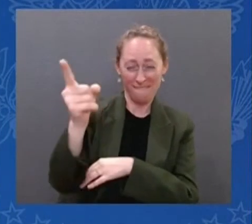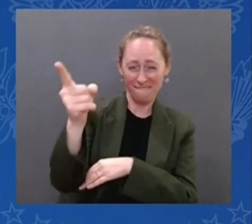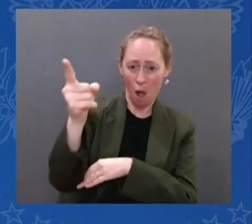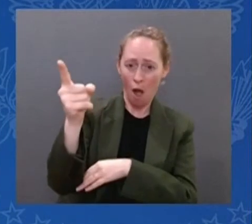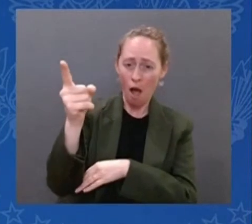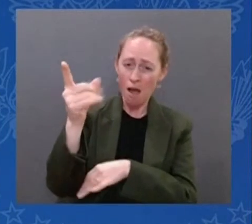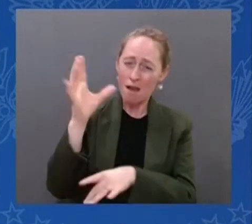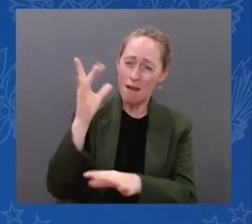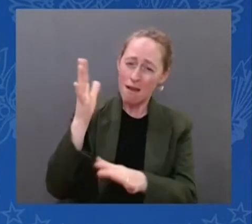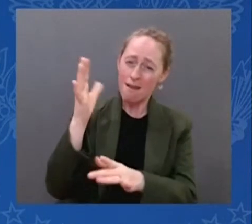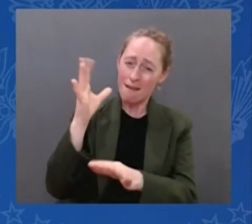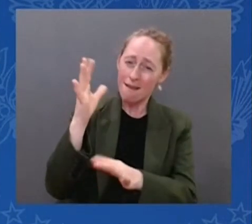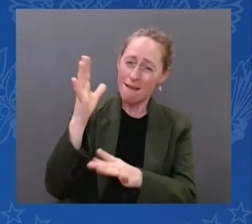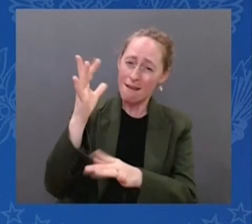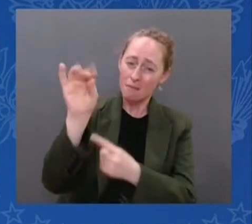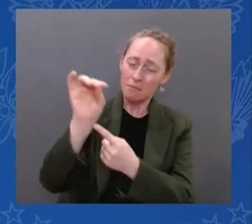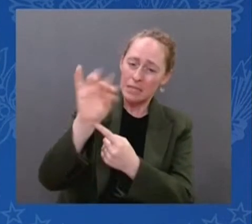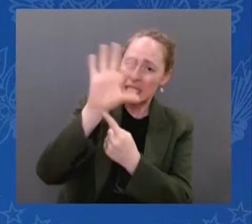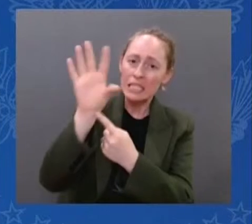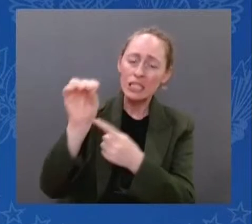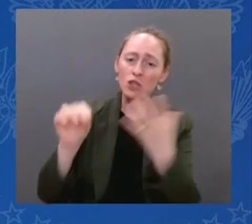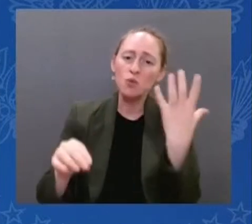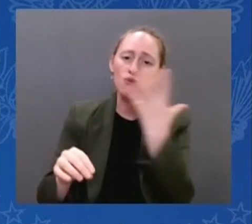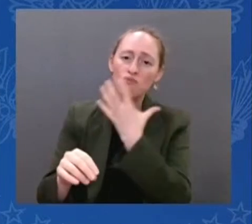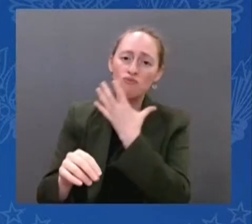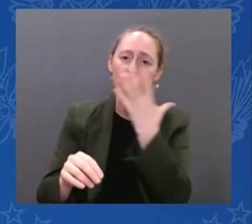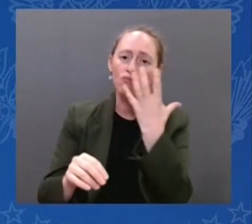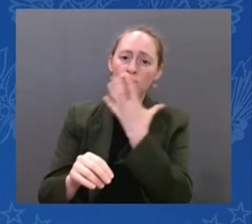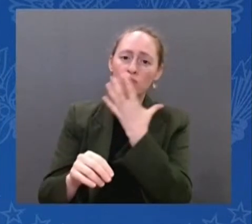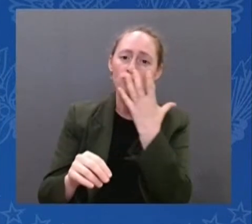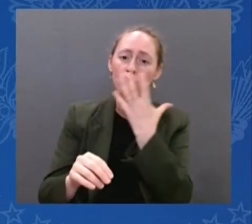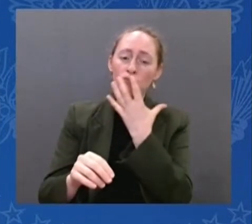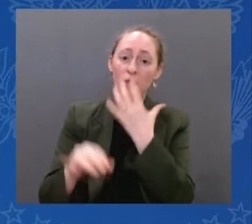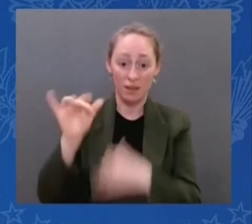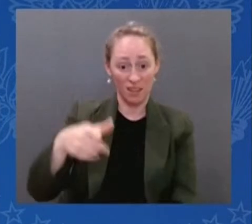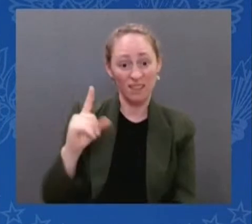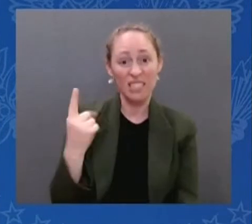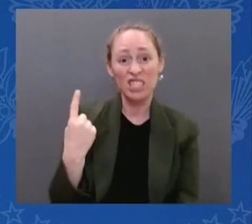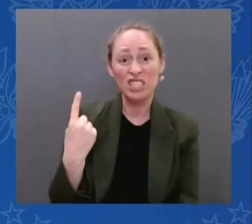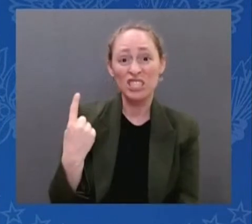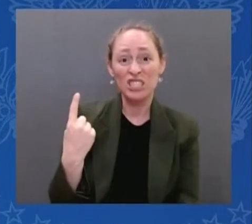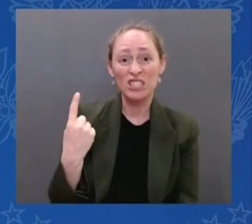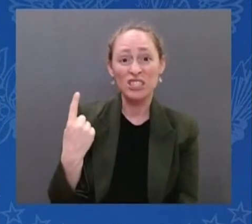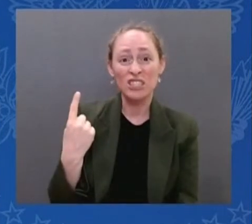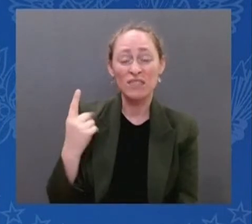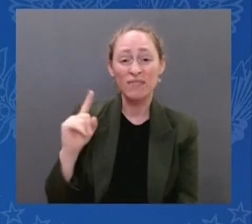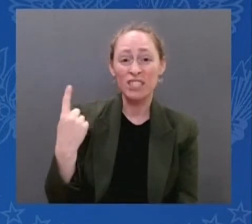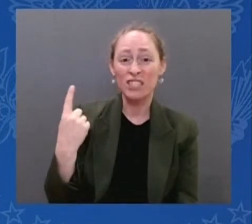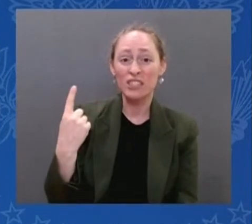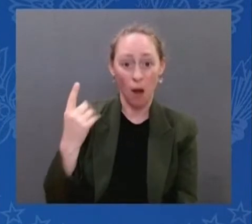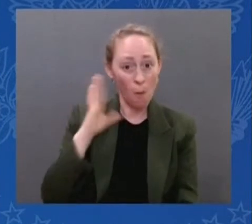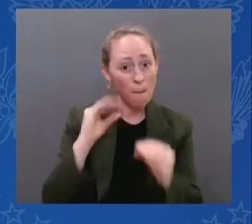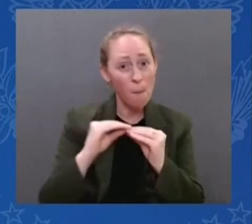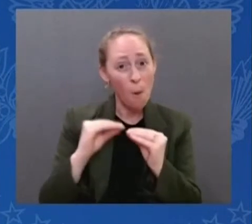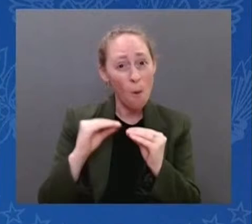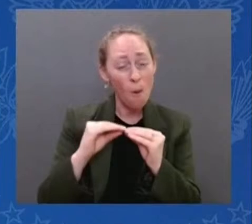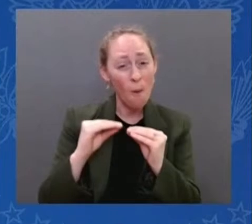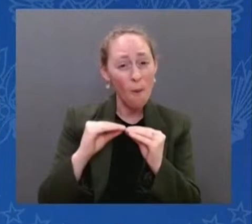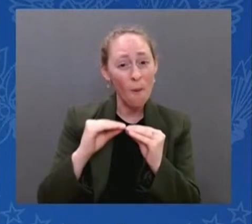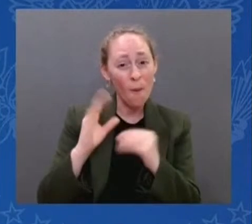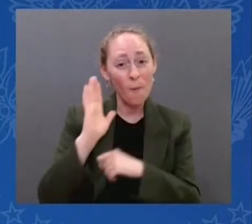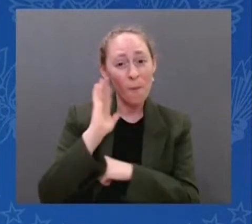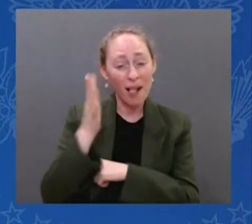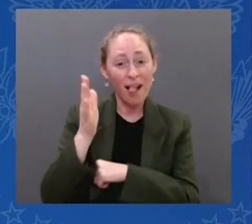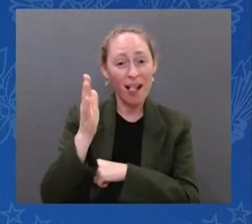They're going back about 13 and a half billion years. And since we know the universe is